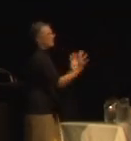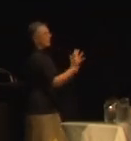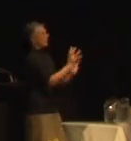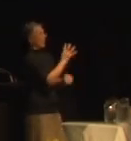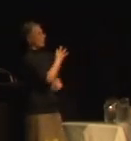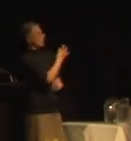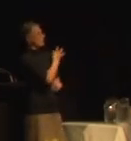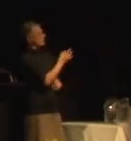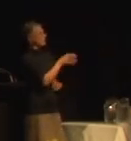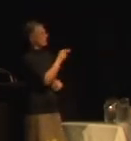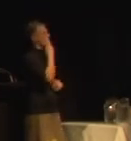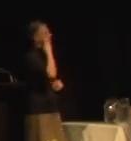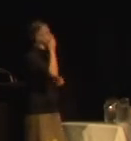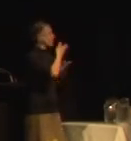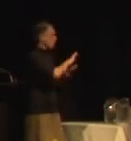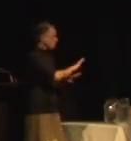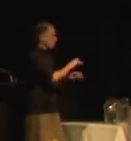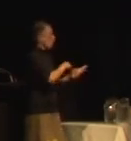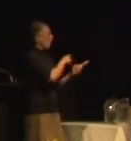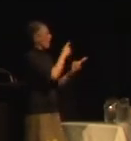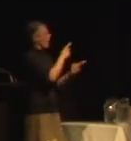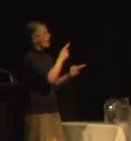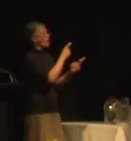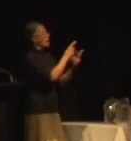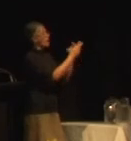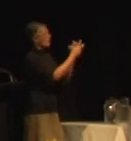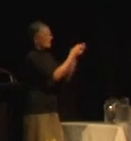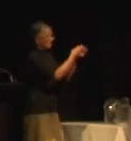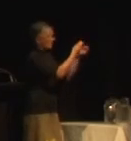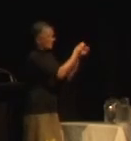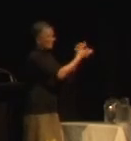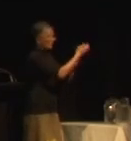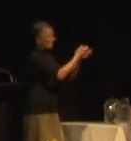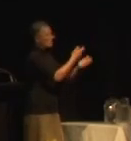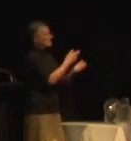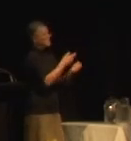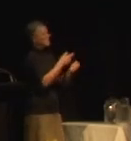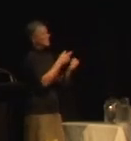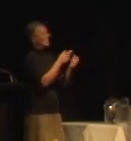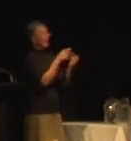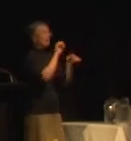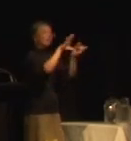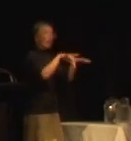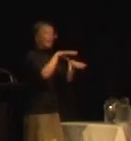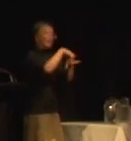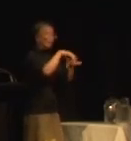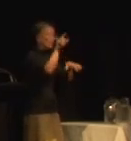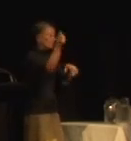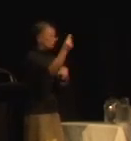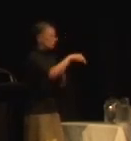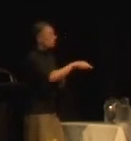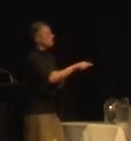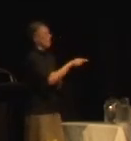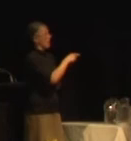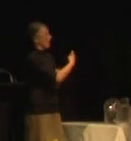from Deaf Aotearoa, Victoria University, ConnexU, and Arts Access Aotearoa. Most of the